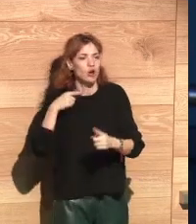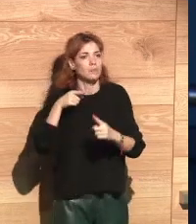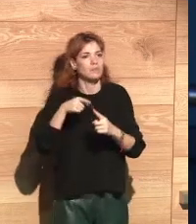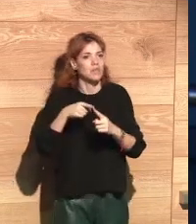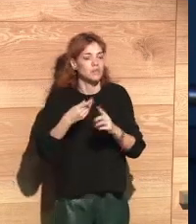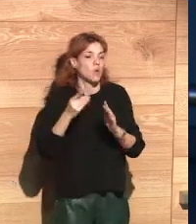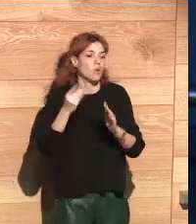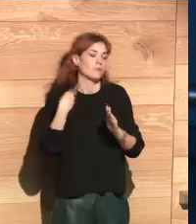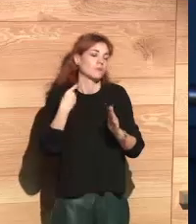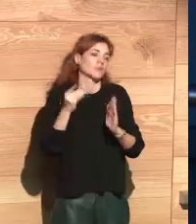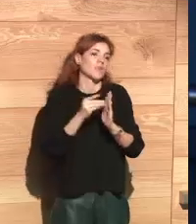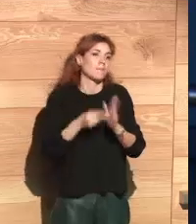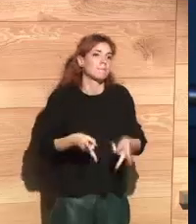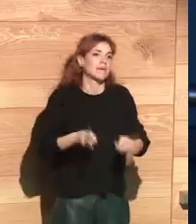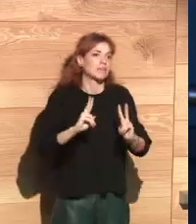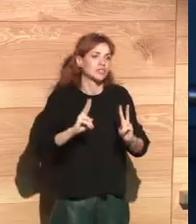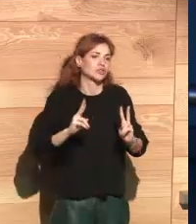We will allow